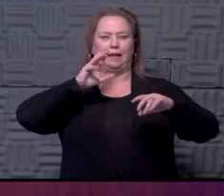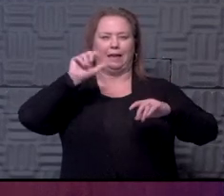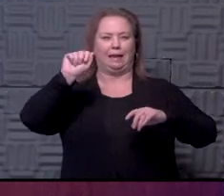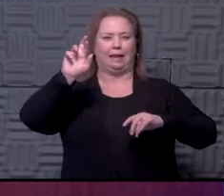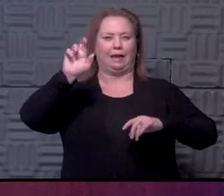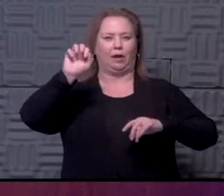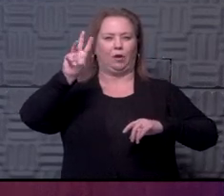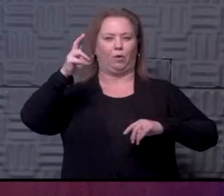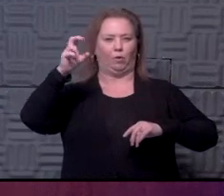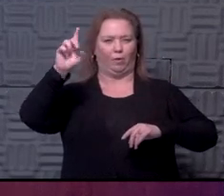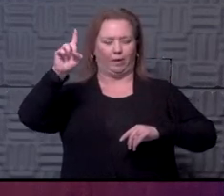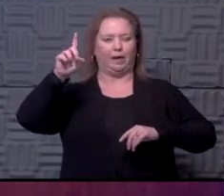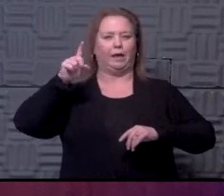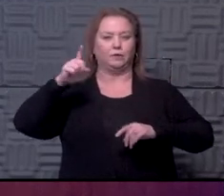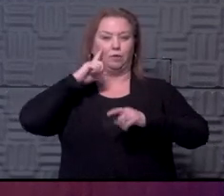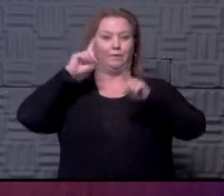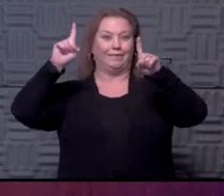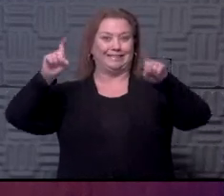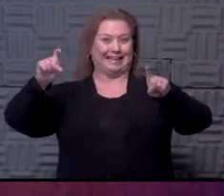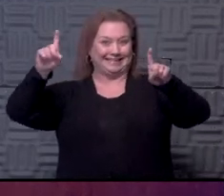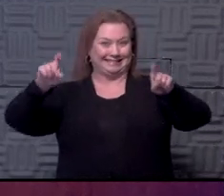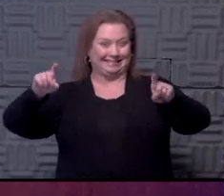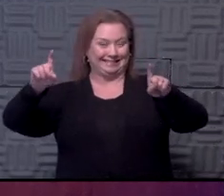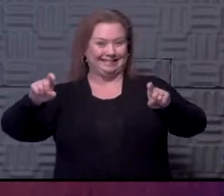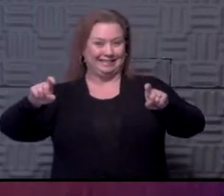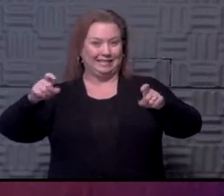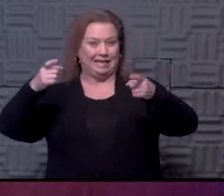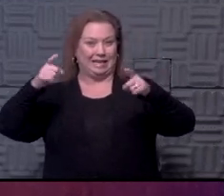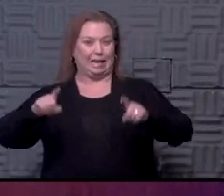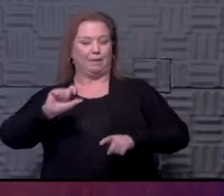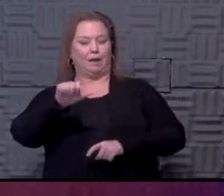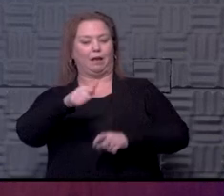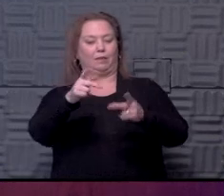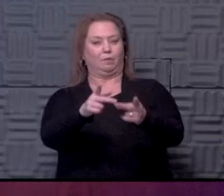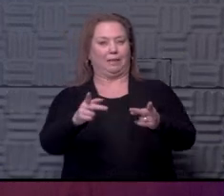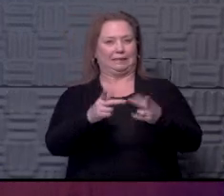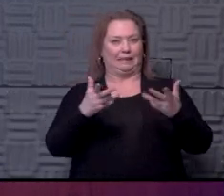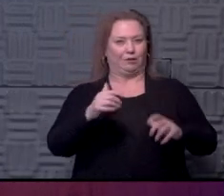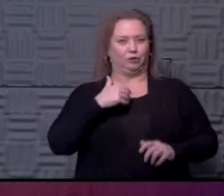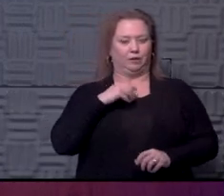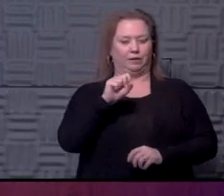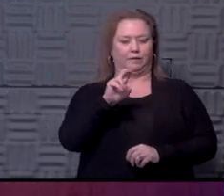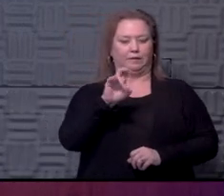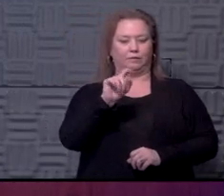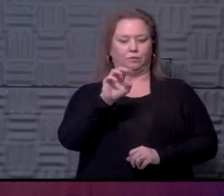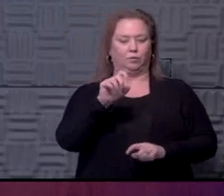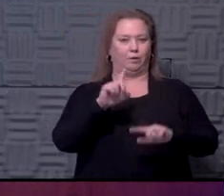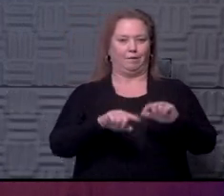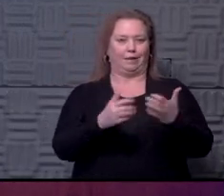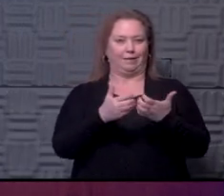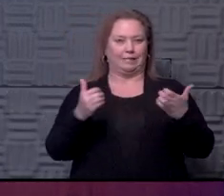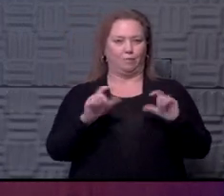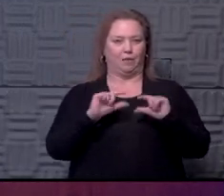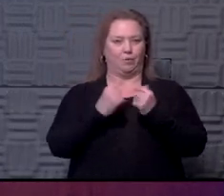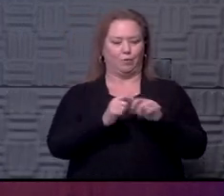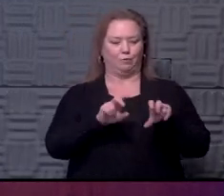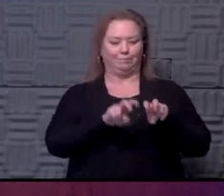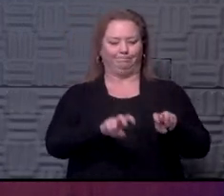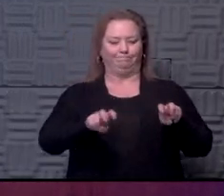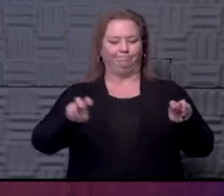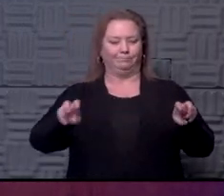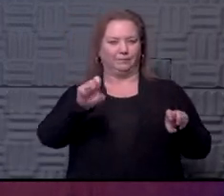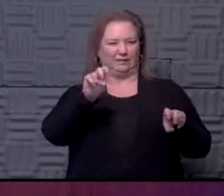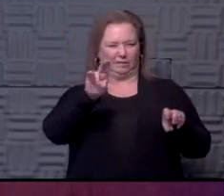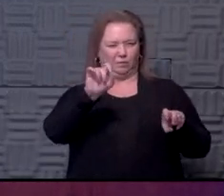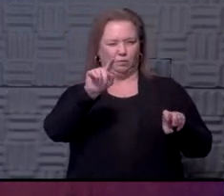about whether testing may be appropriate in other venues that have suites where you can't separate out groups of seats. And so I